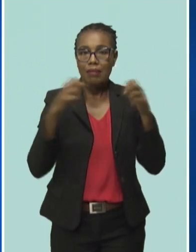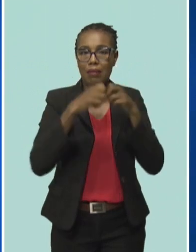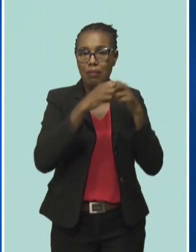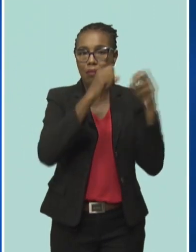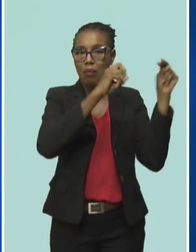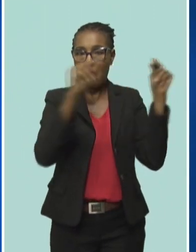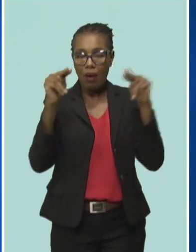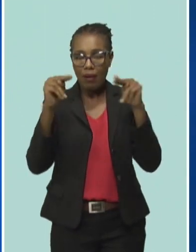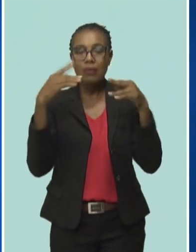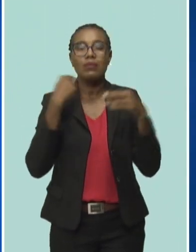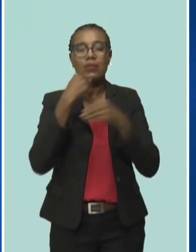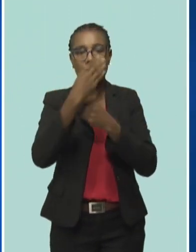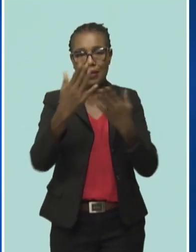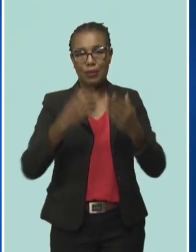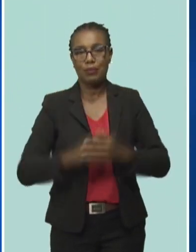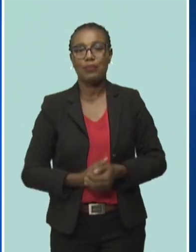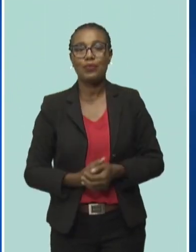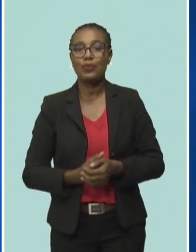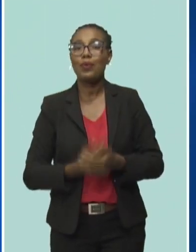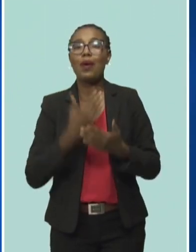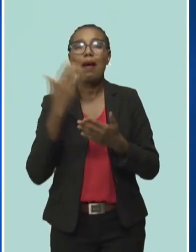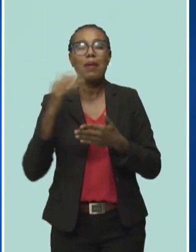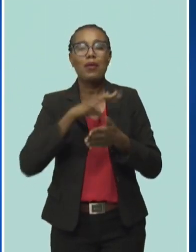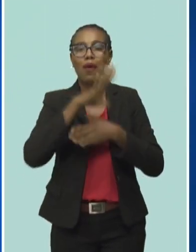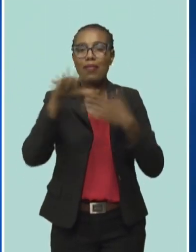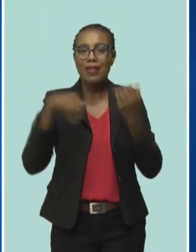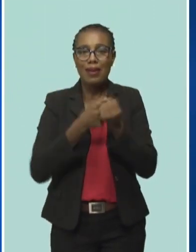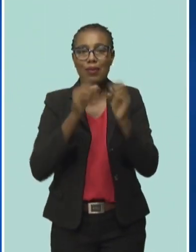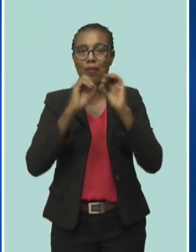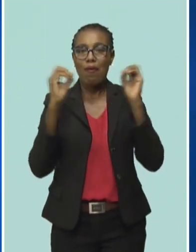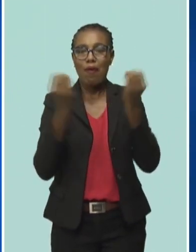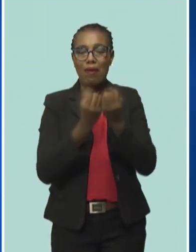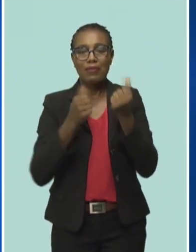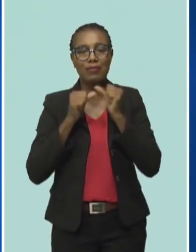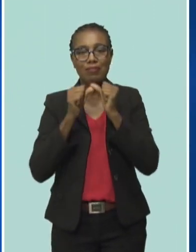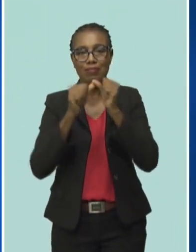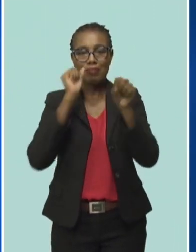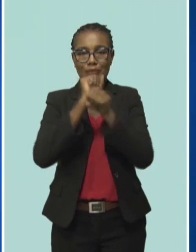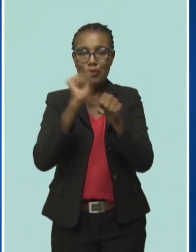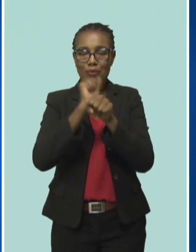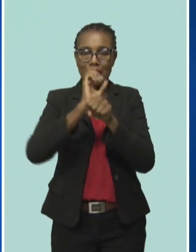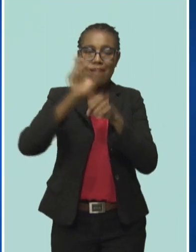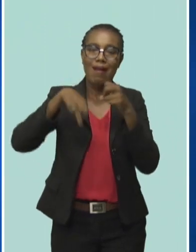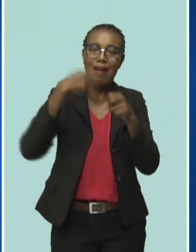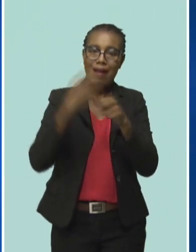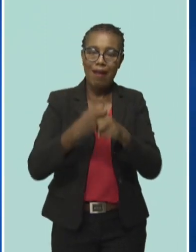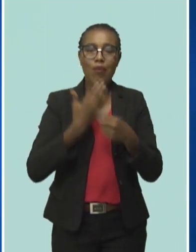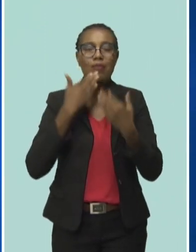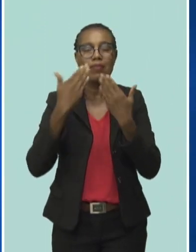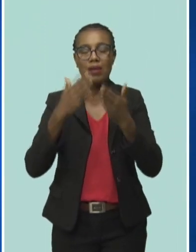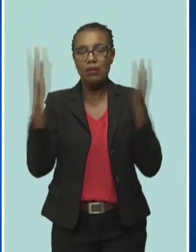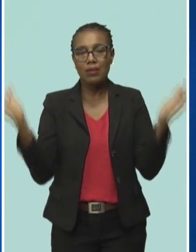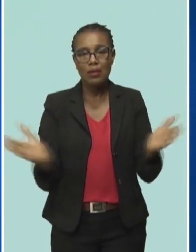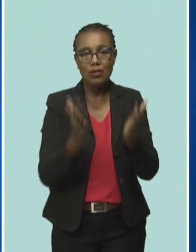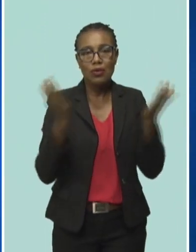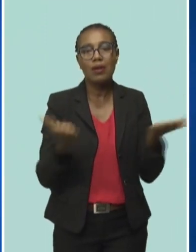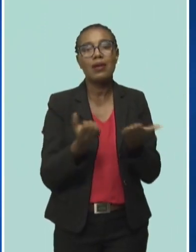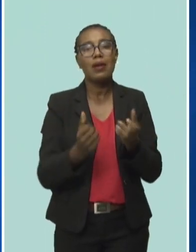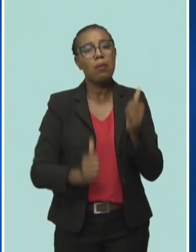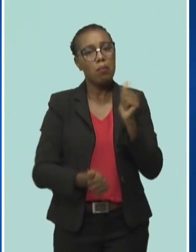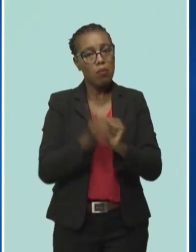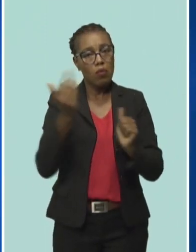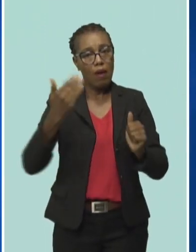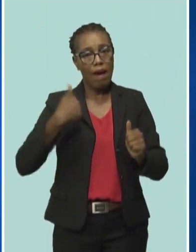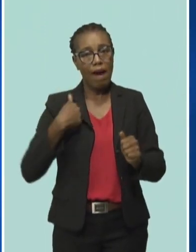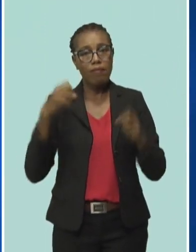Power Top Brass are still on the job. We see you're still there in your office. Thank you so much for joining us this evening for assuring us that most of us still have power